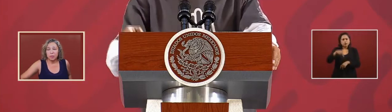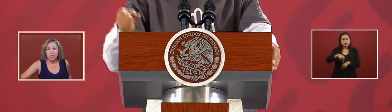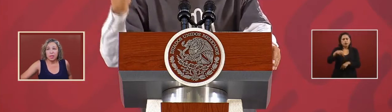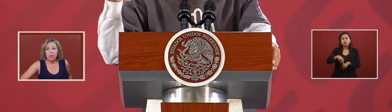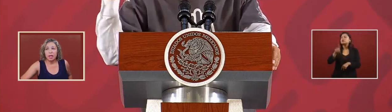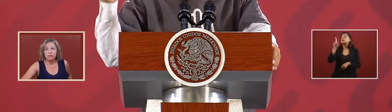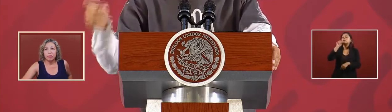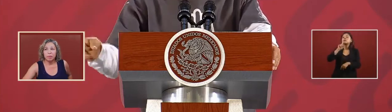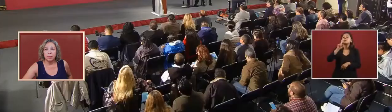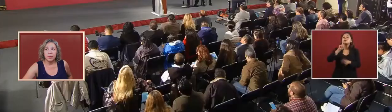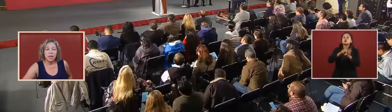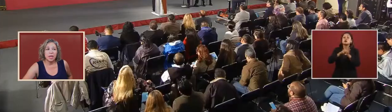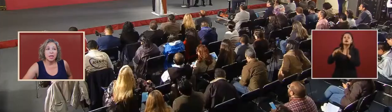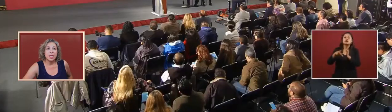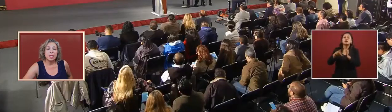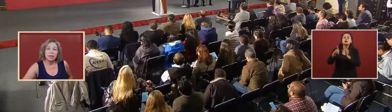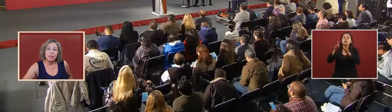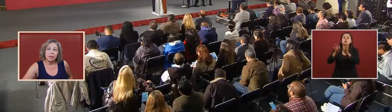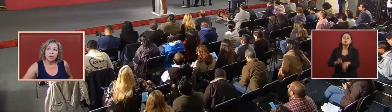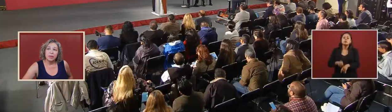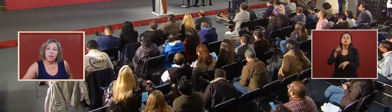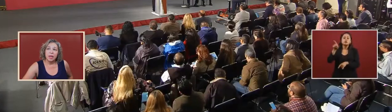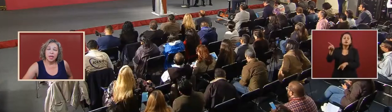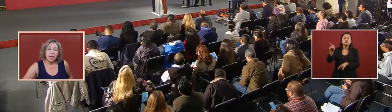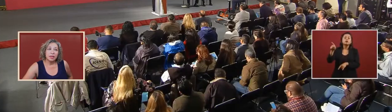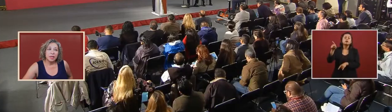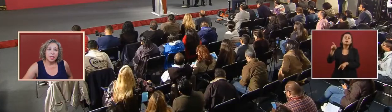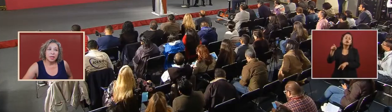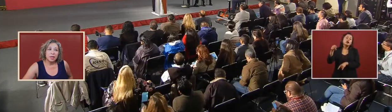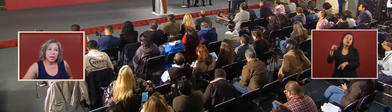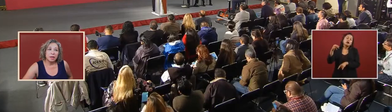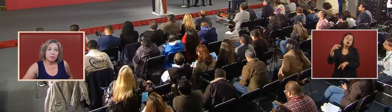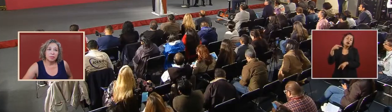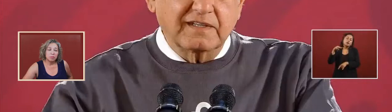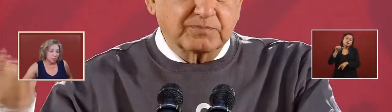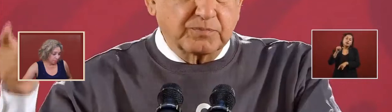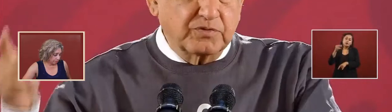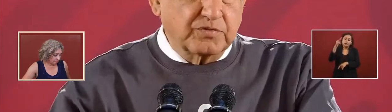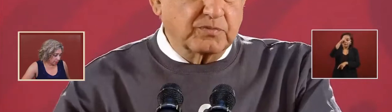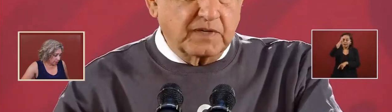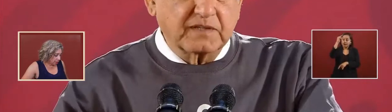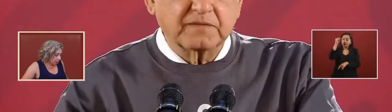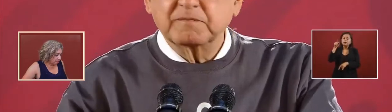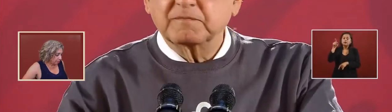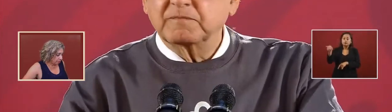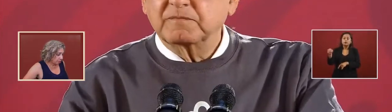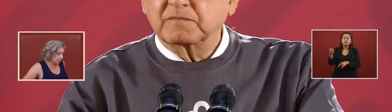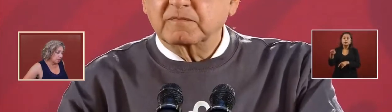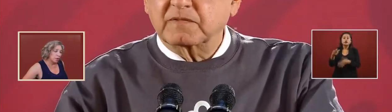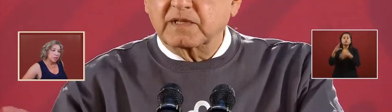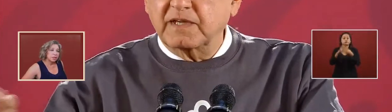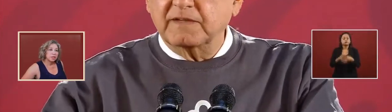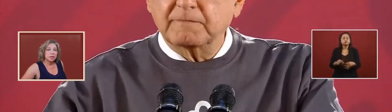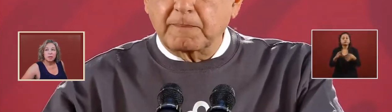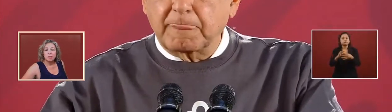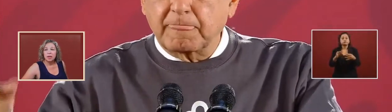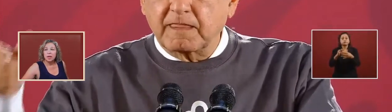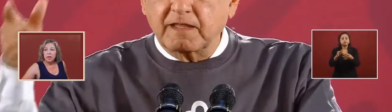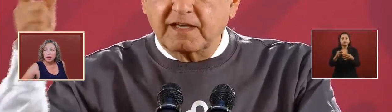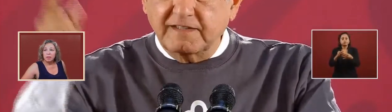someone that came from Nayarit and they did some kind of a request